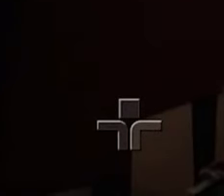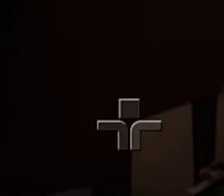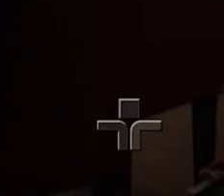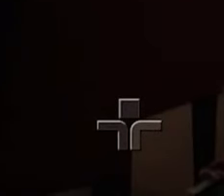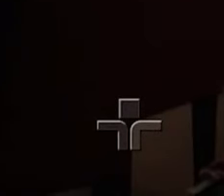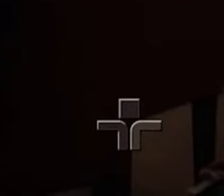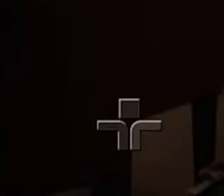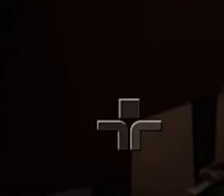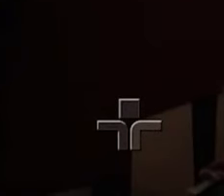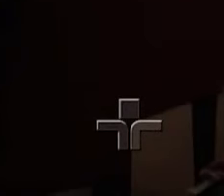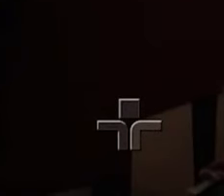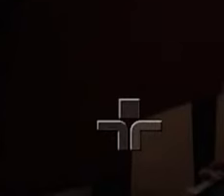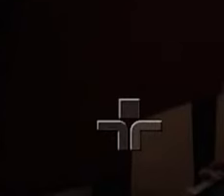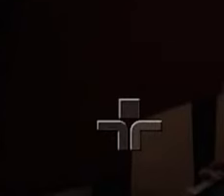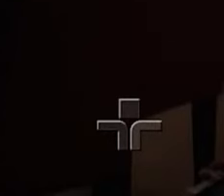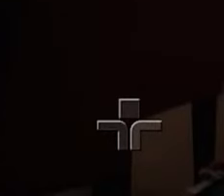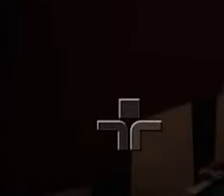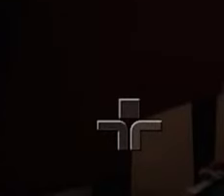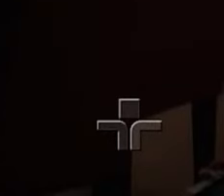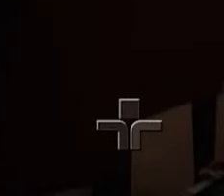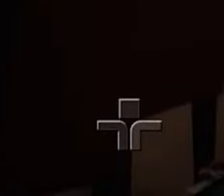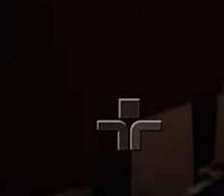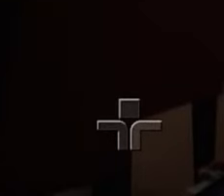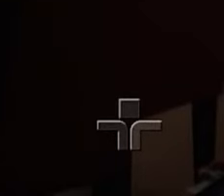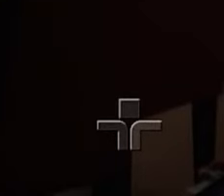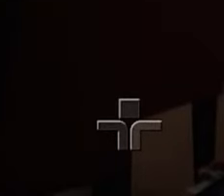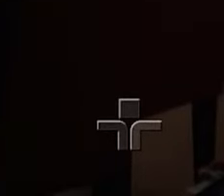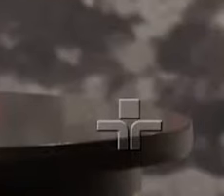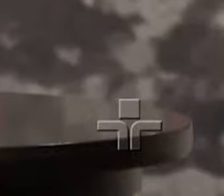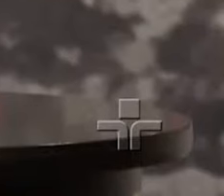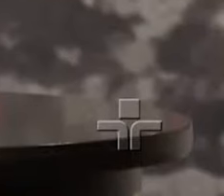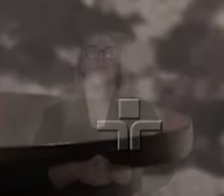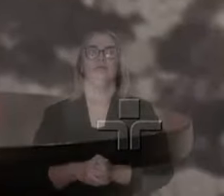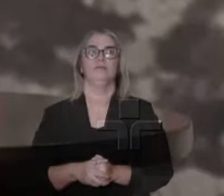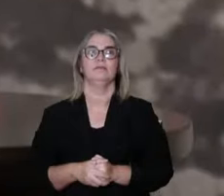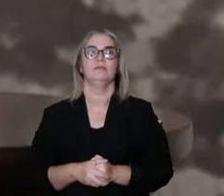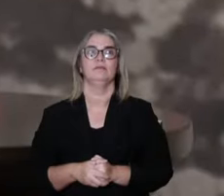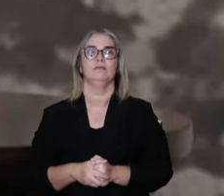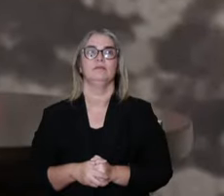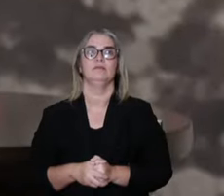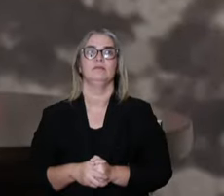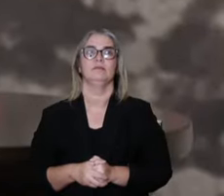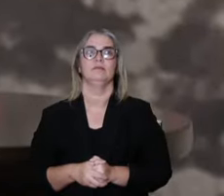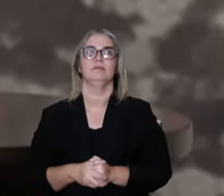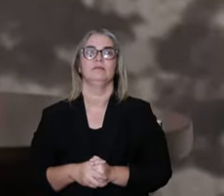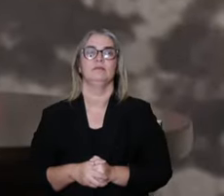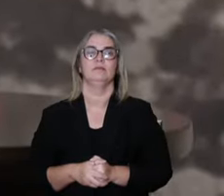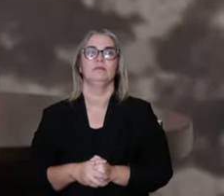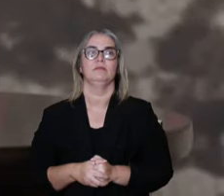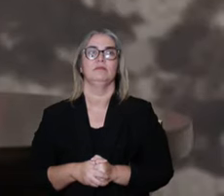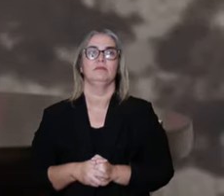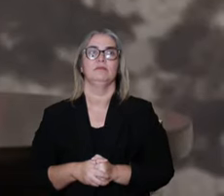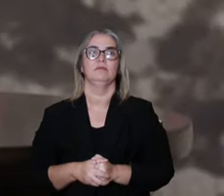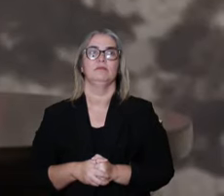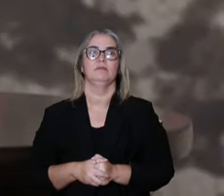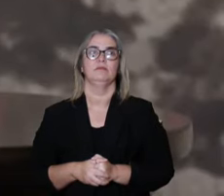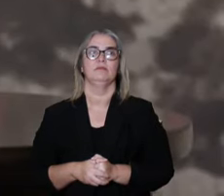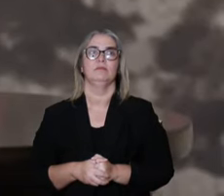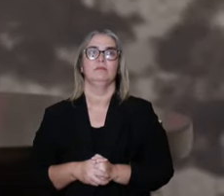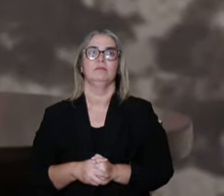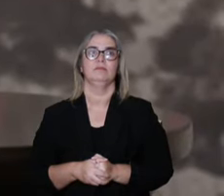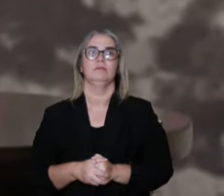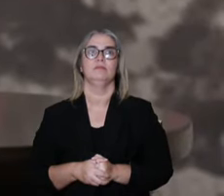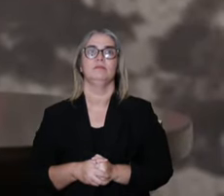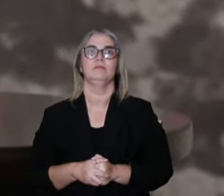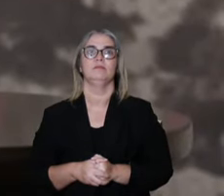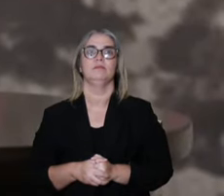And as far as I know, the human is the only animal to do that. Or do you know any